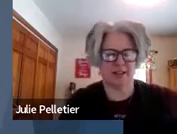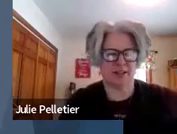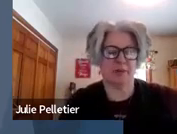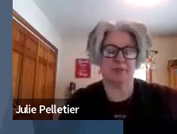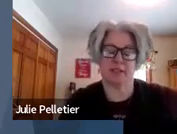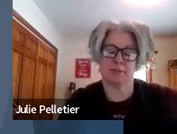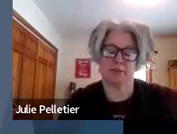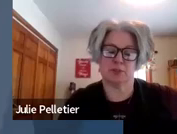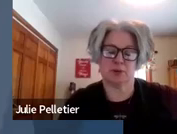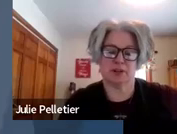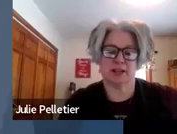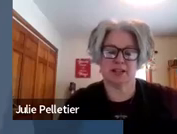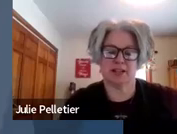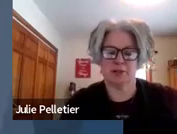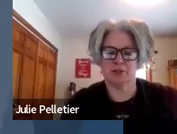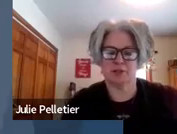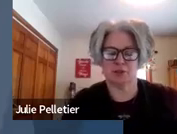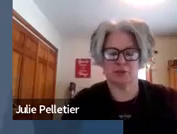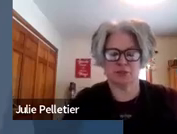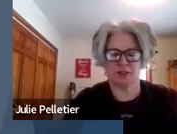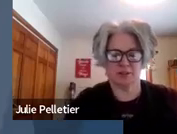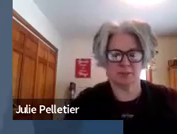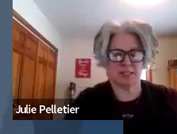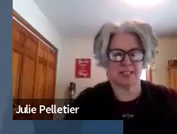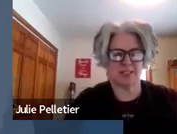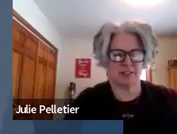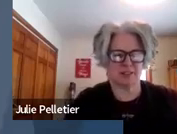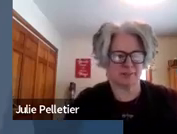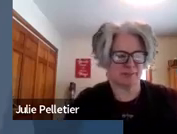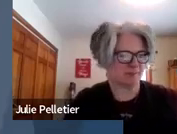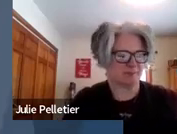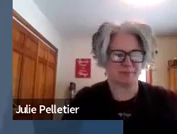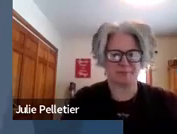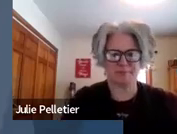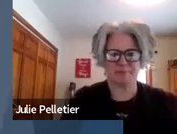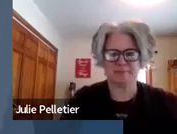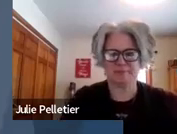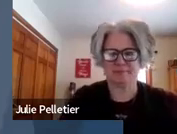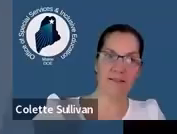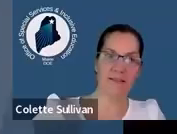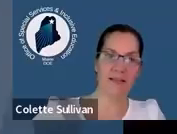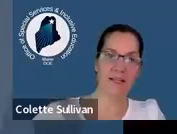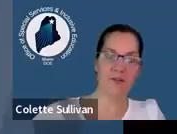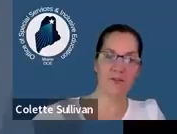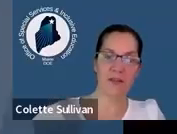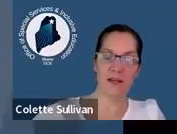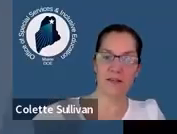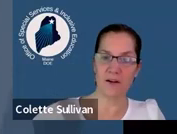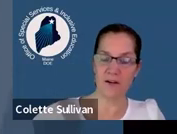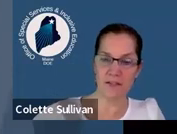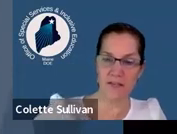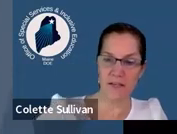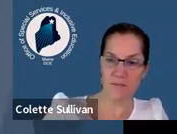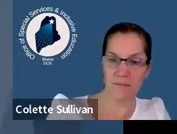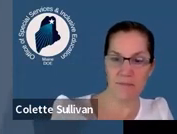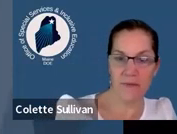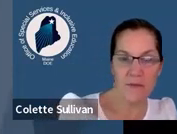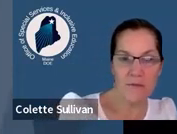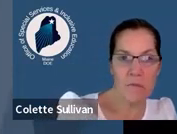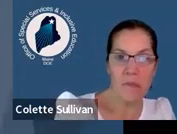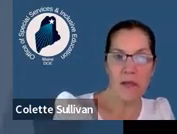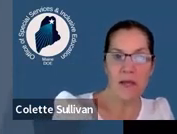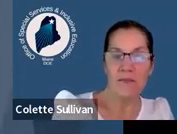a I was admin support at an elementary school for 16 years. Great. Thank you. So that is our team.